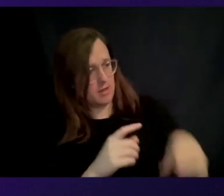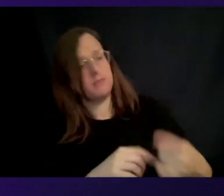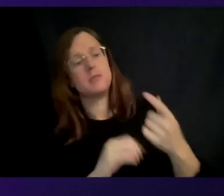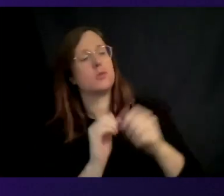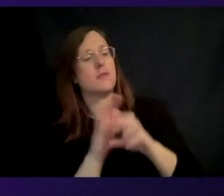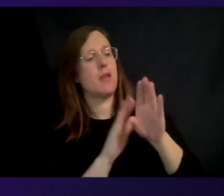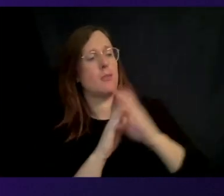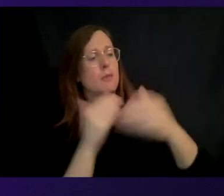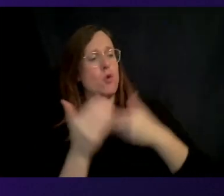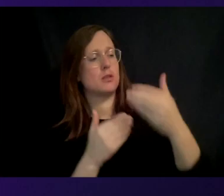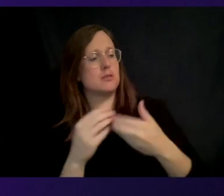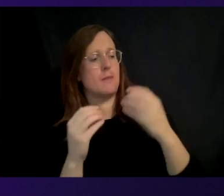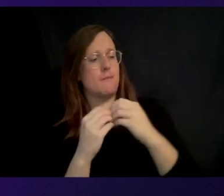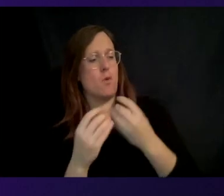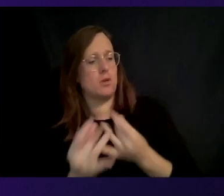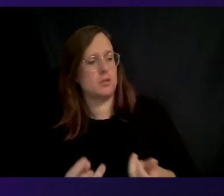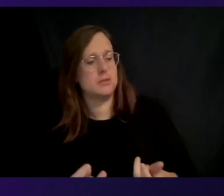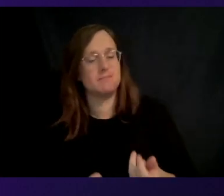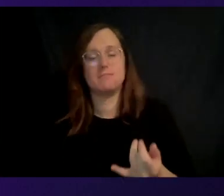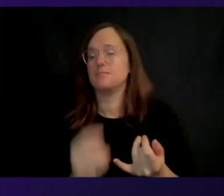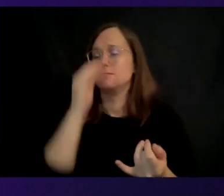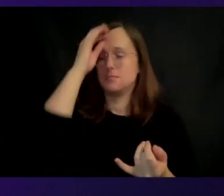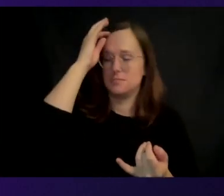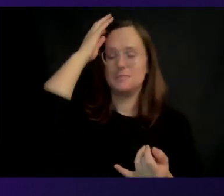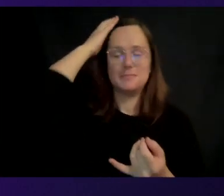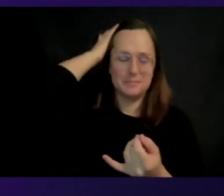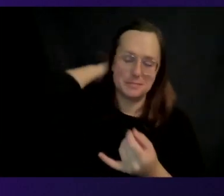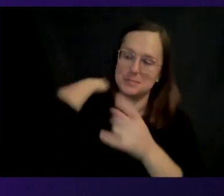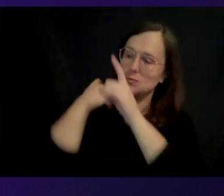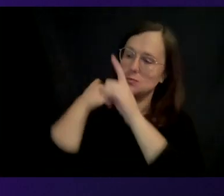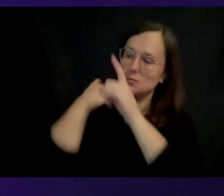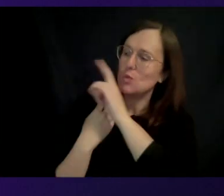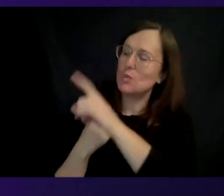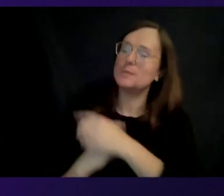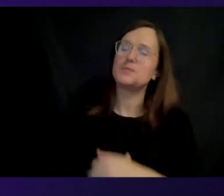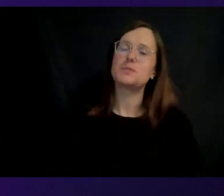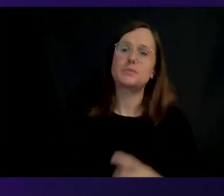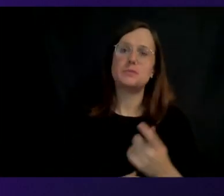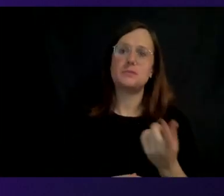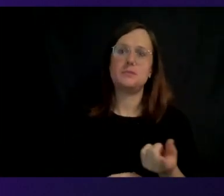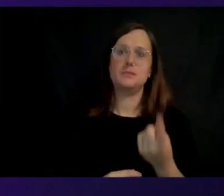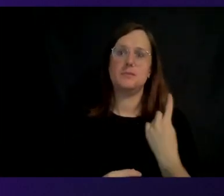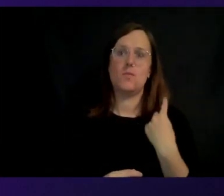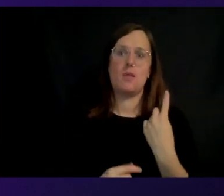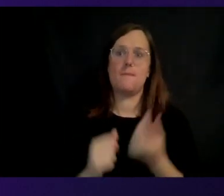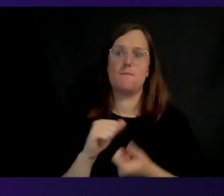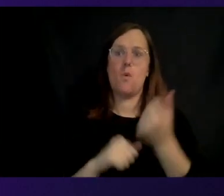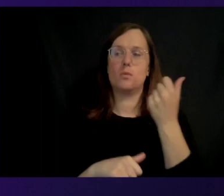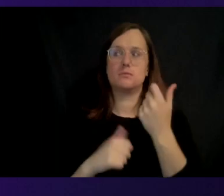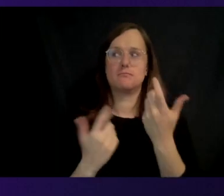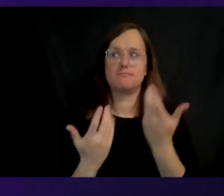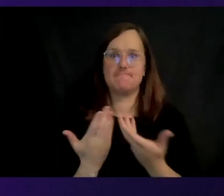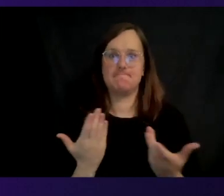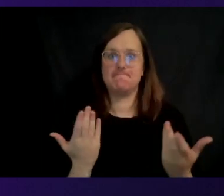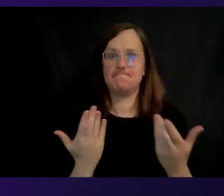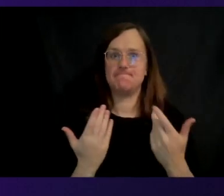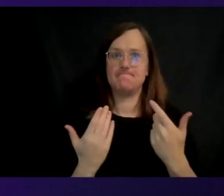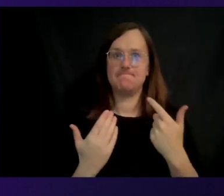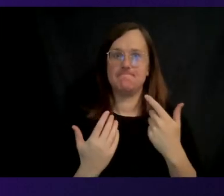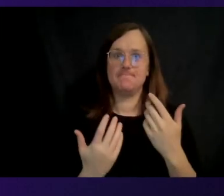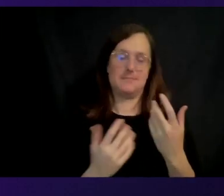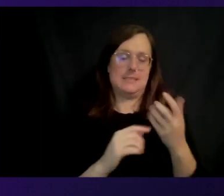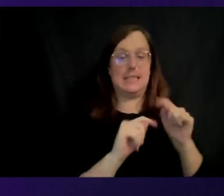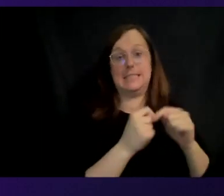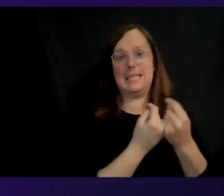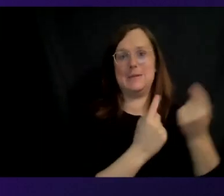more efficient? Absolutely, Gary. Actually, this is one of the most things, the most passionate, and not just me, I speak for the entire team. We all